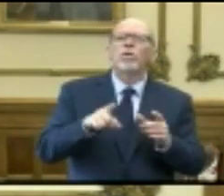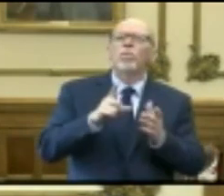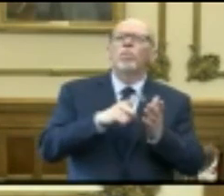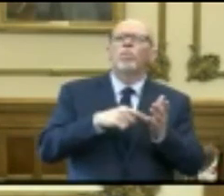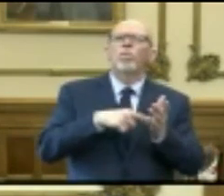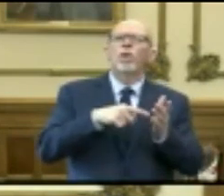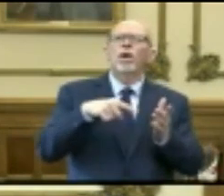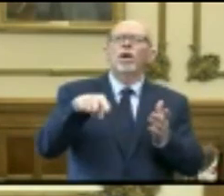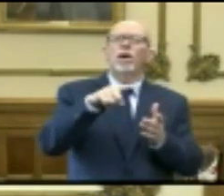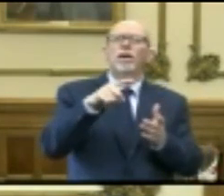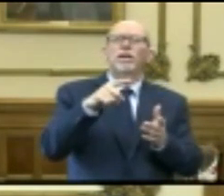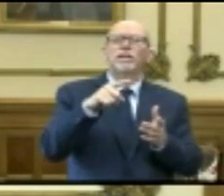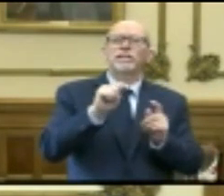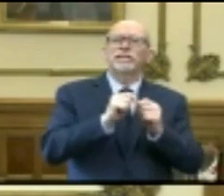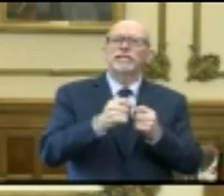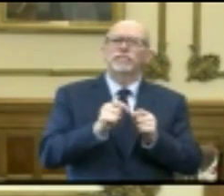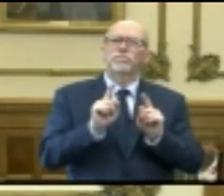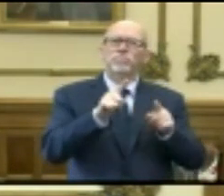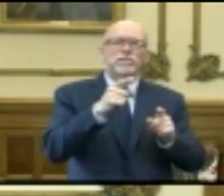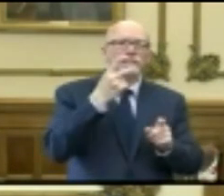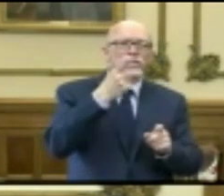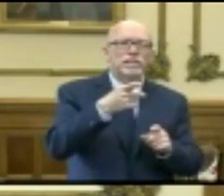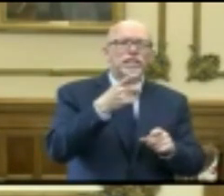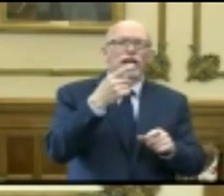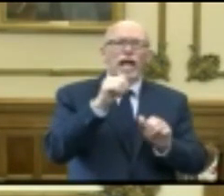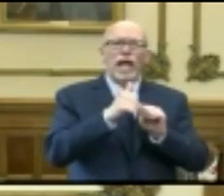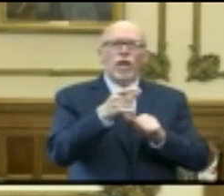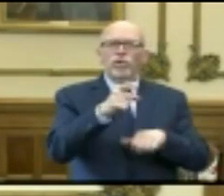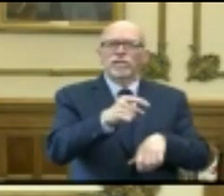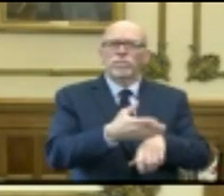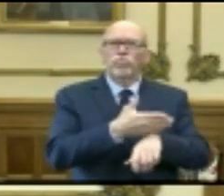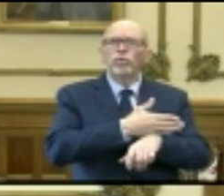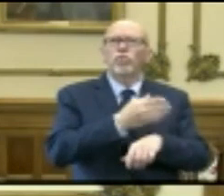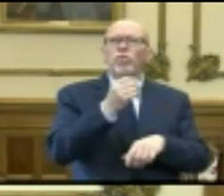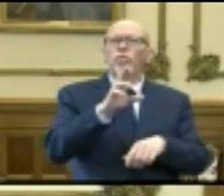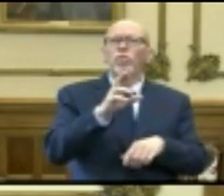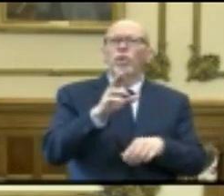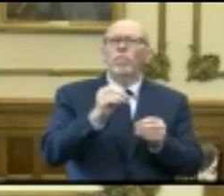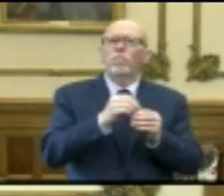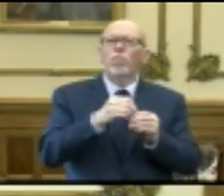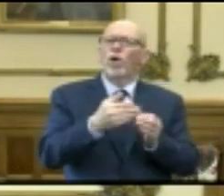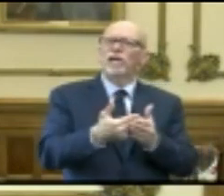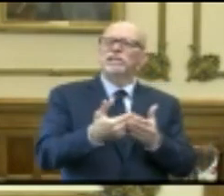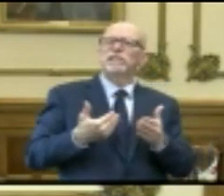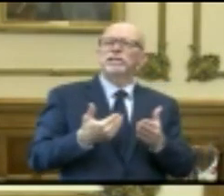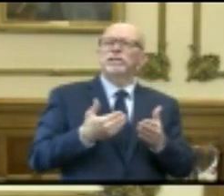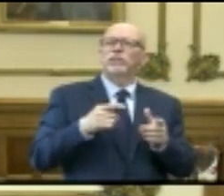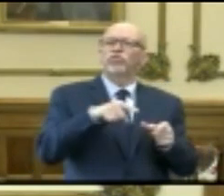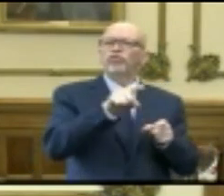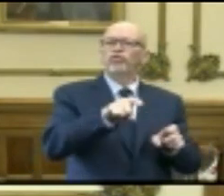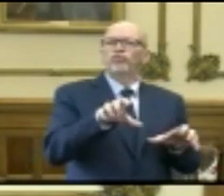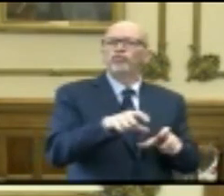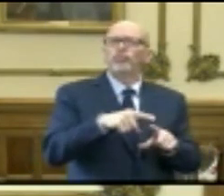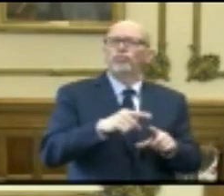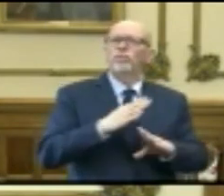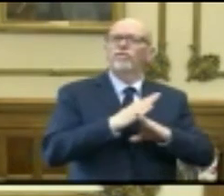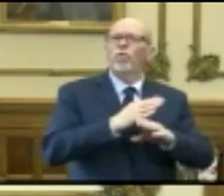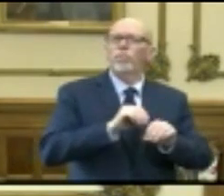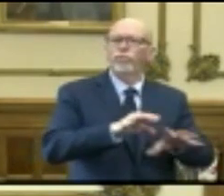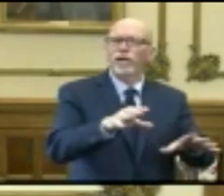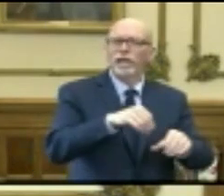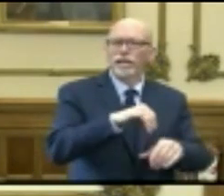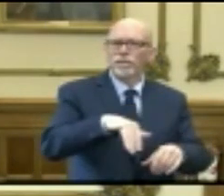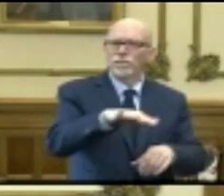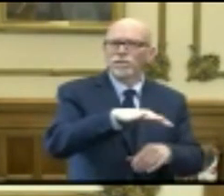teams seeing in terms of root form or improvement or a form of proactivity to prevent the spreader, to prevent it from coming